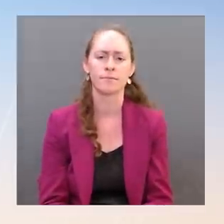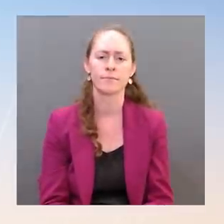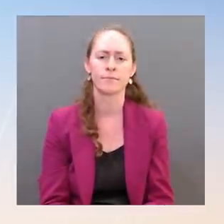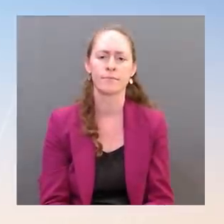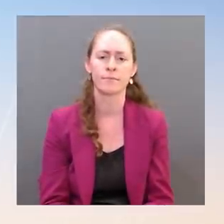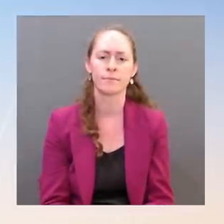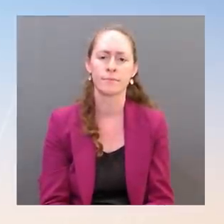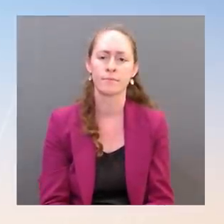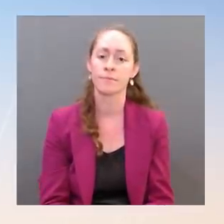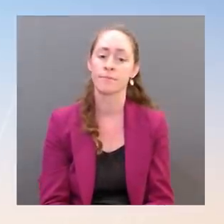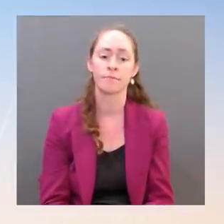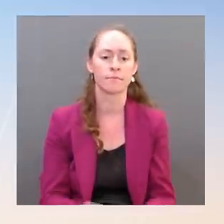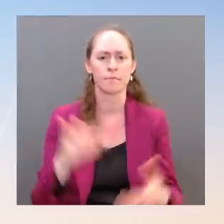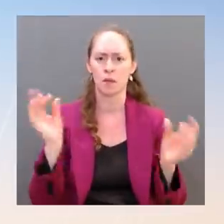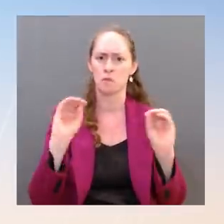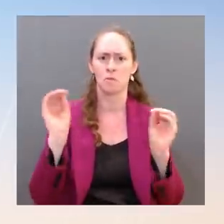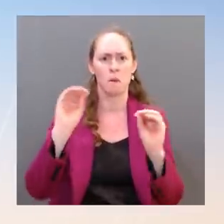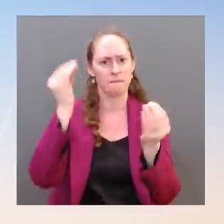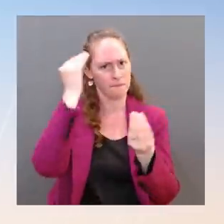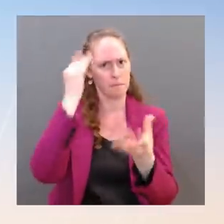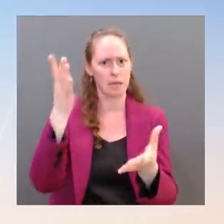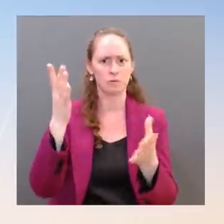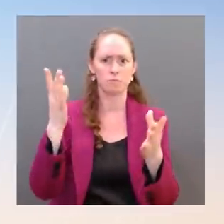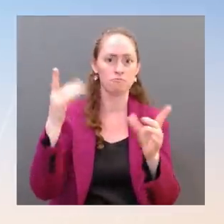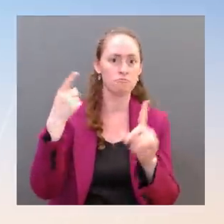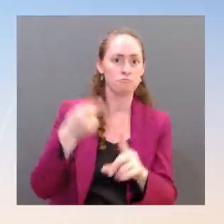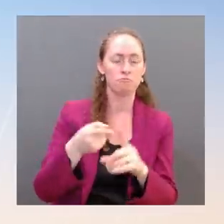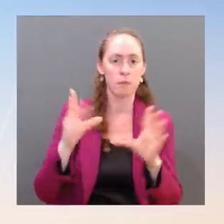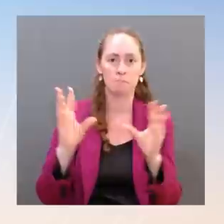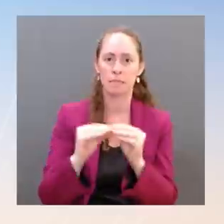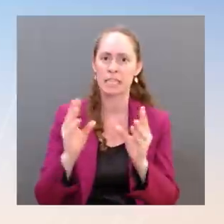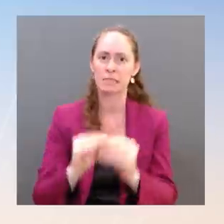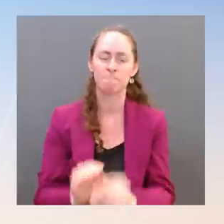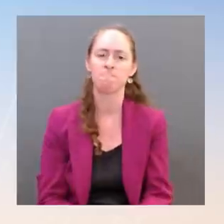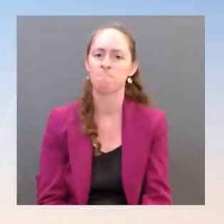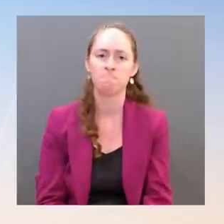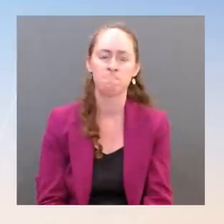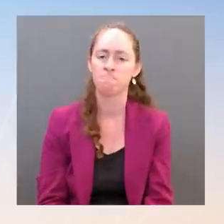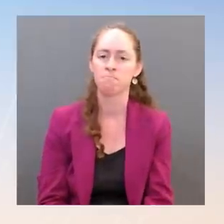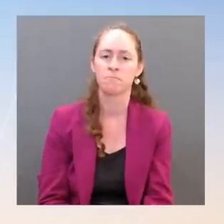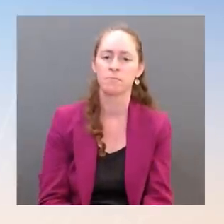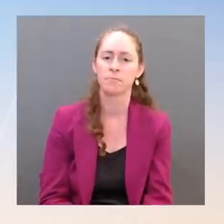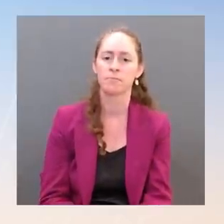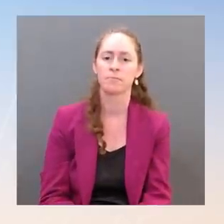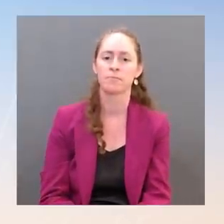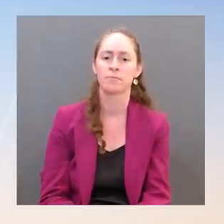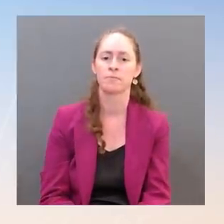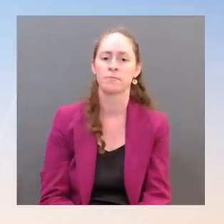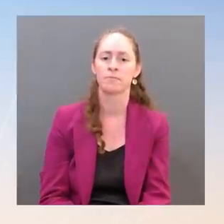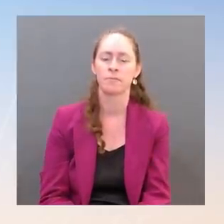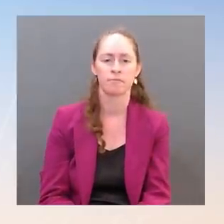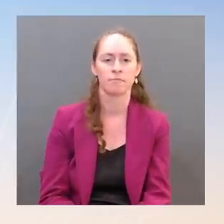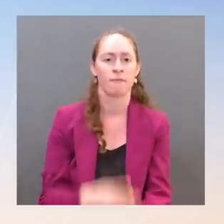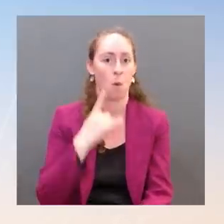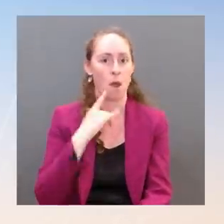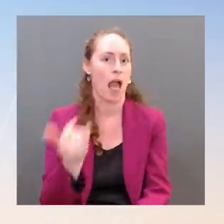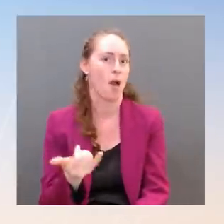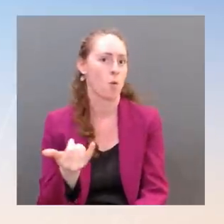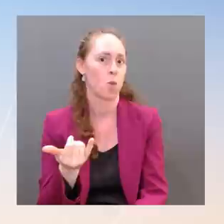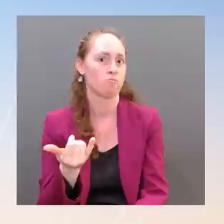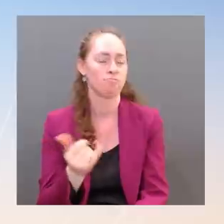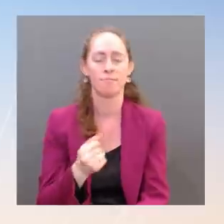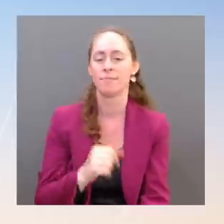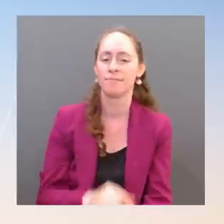read out for you or any meetings scheduled at this time. You know, we respect the Reverend.